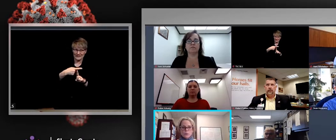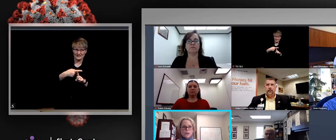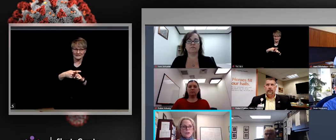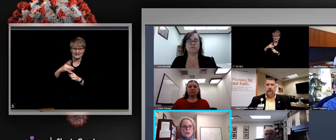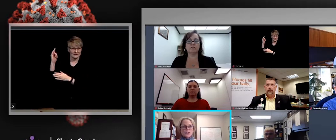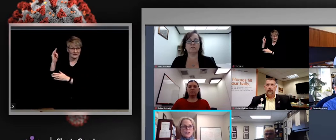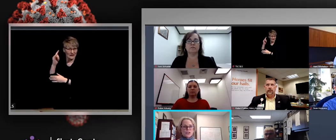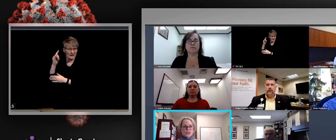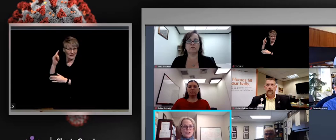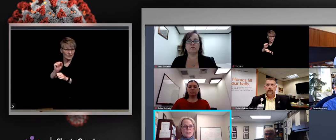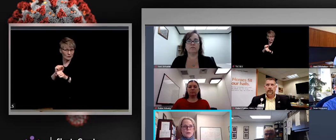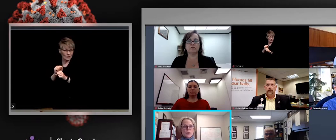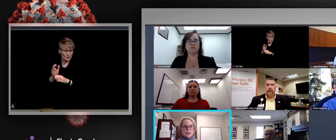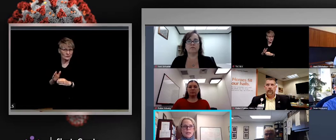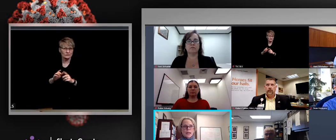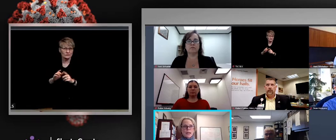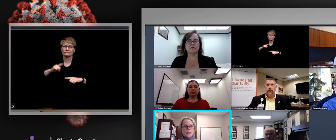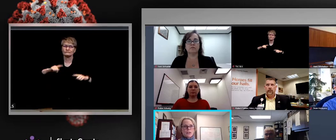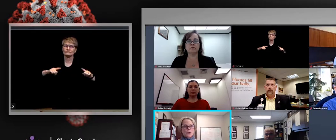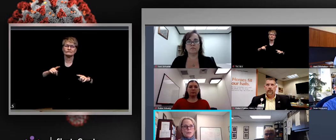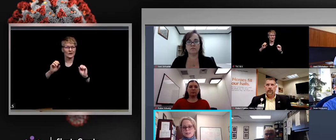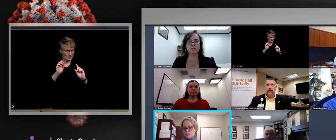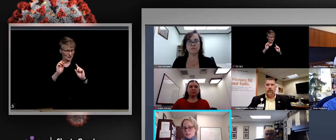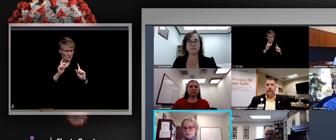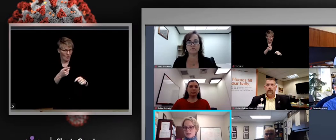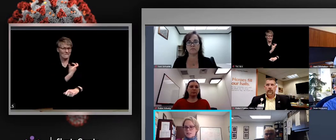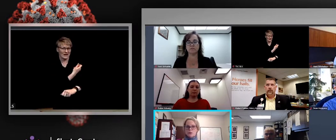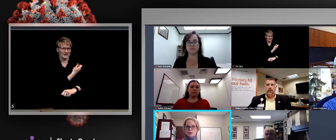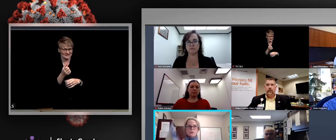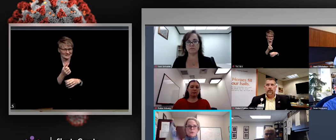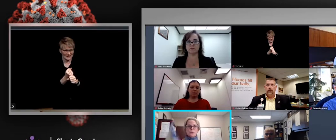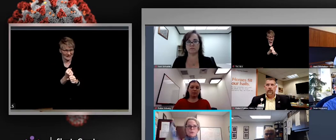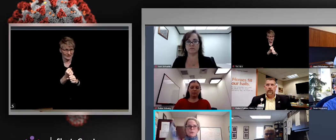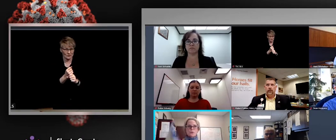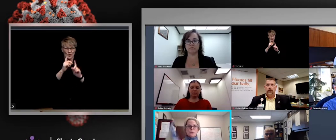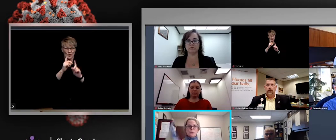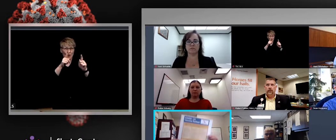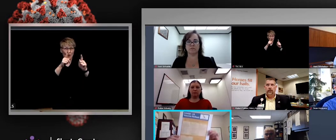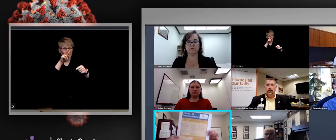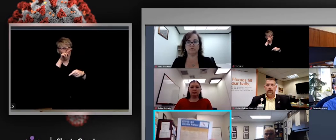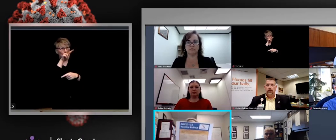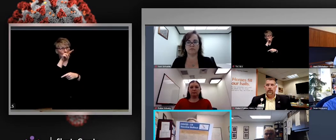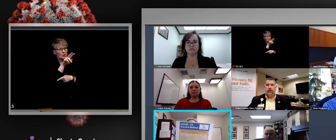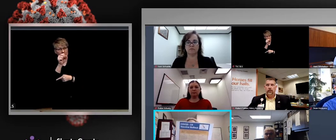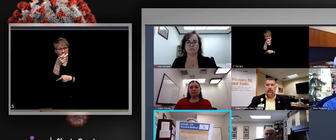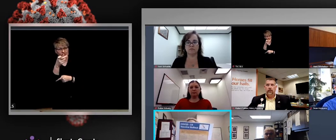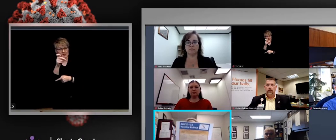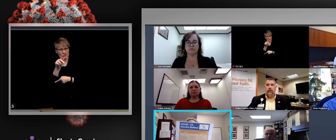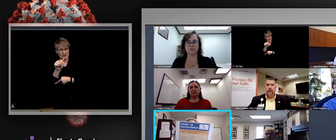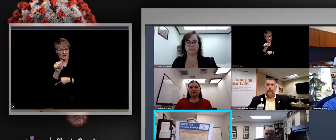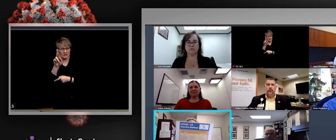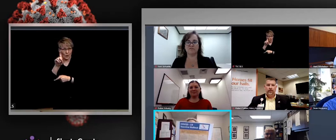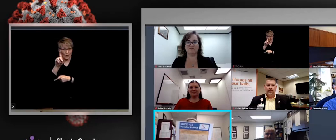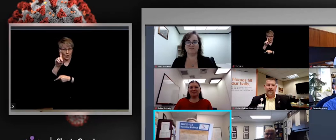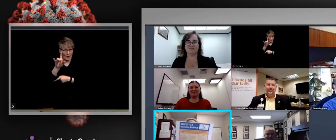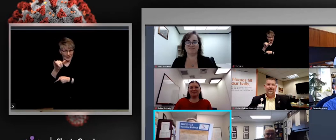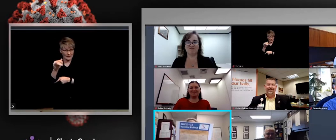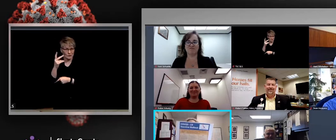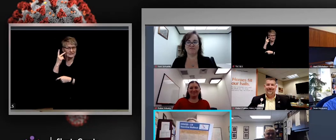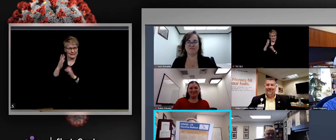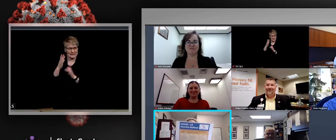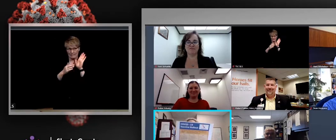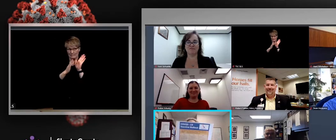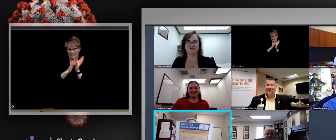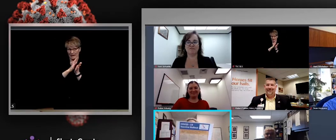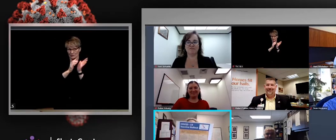So we encourage you to go to Shasta Ready and you can see this beautiful graphic that will show you who's